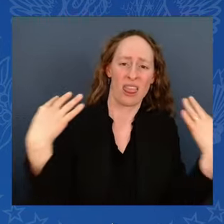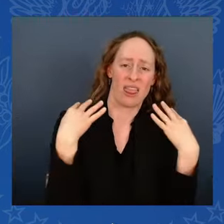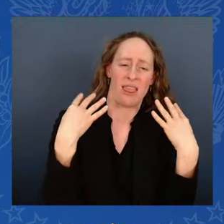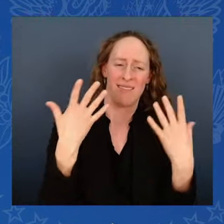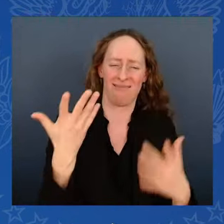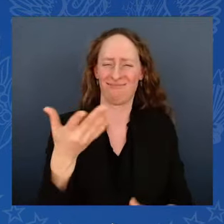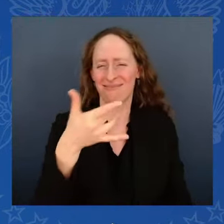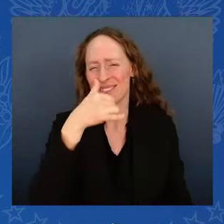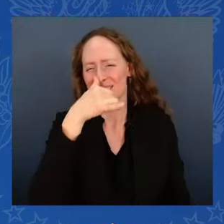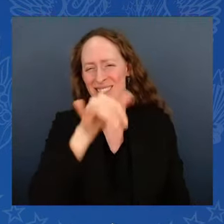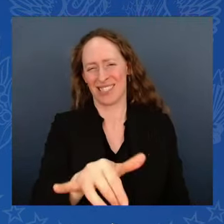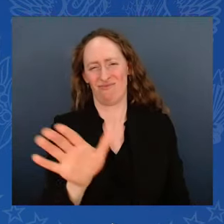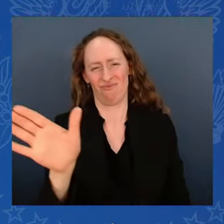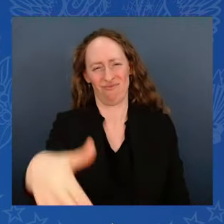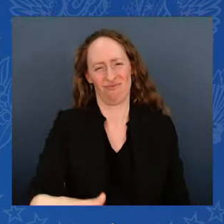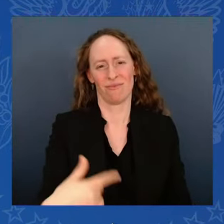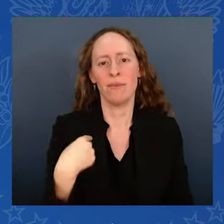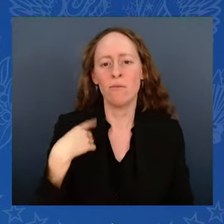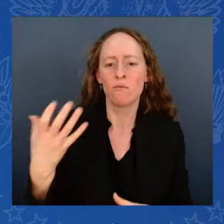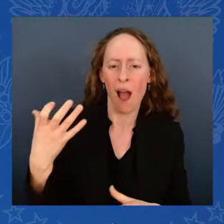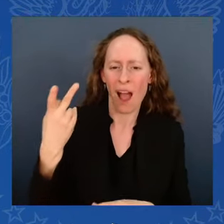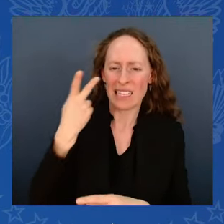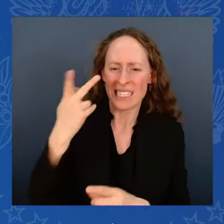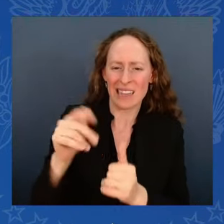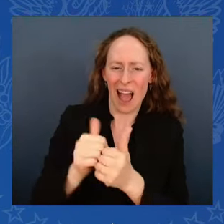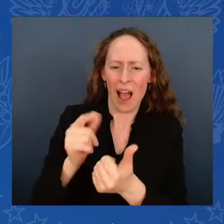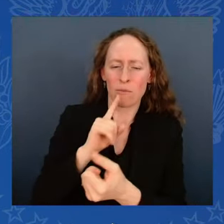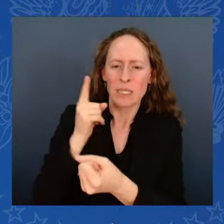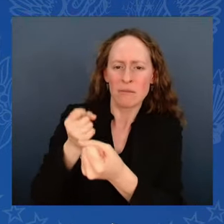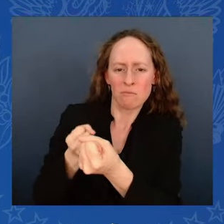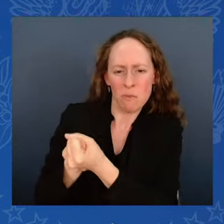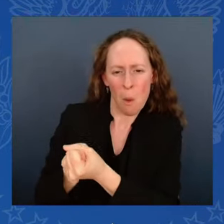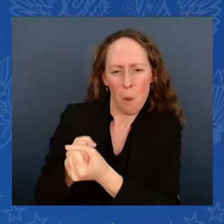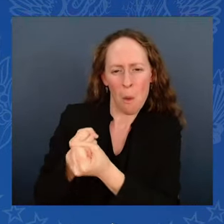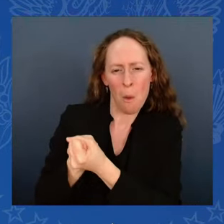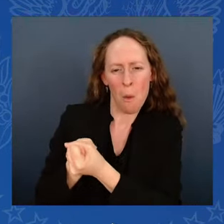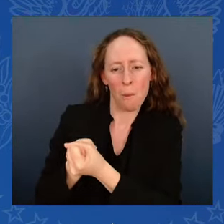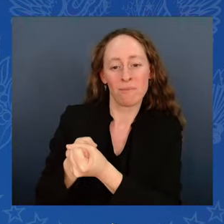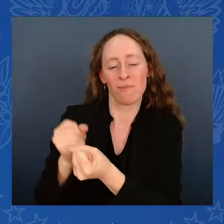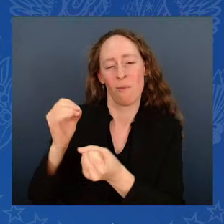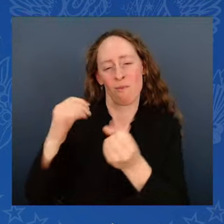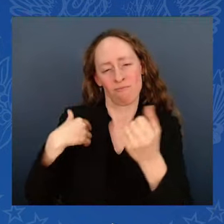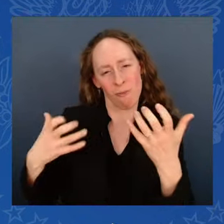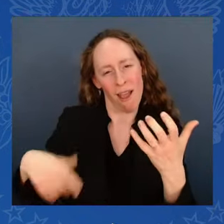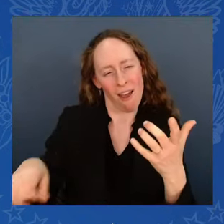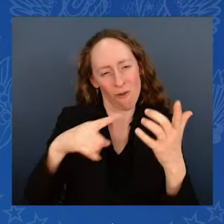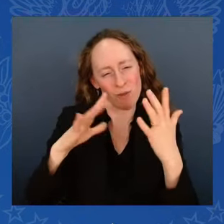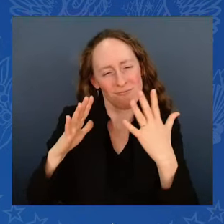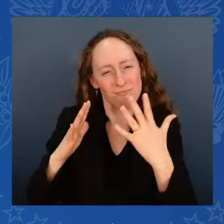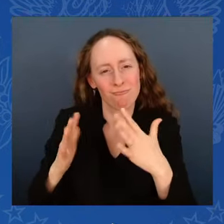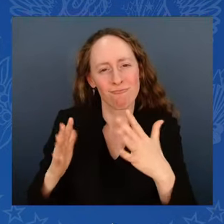from the White House, the President of the United States, President Joe Biden.